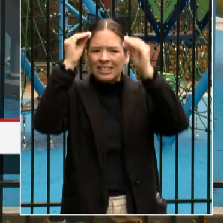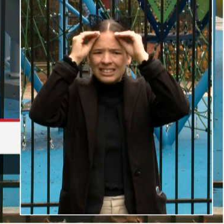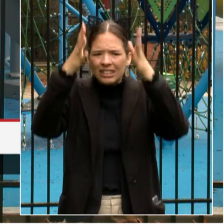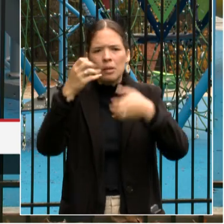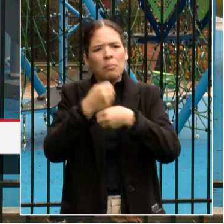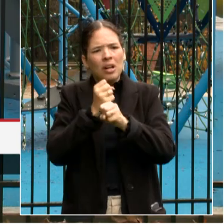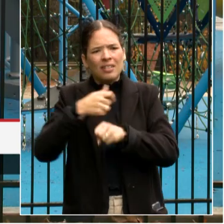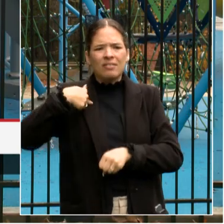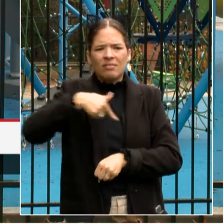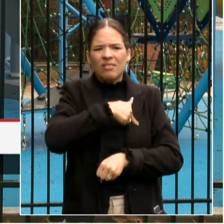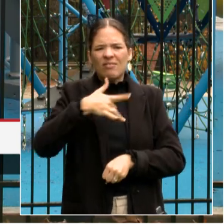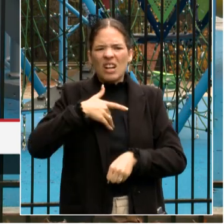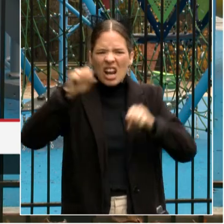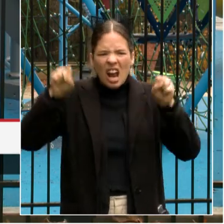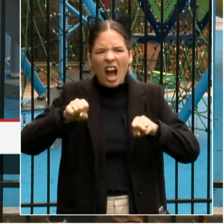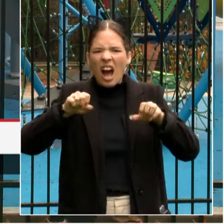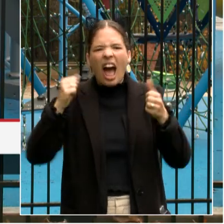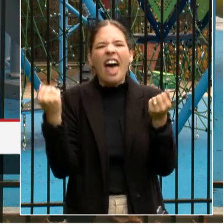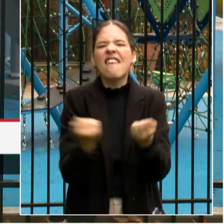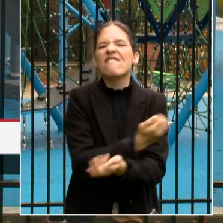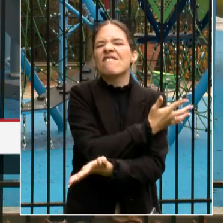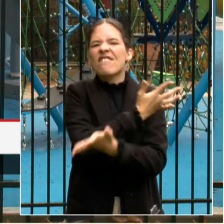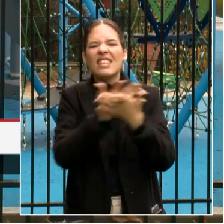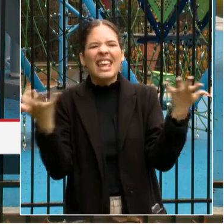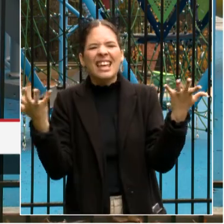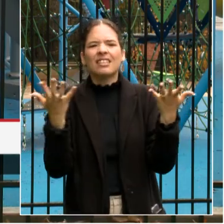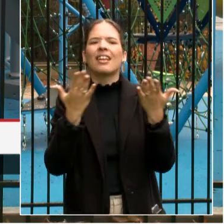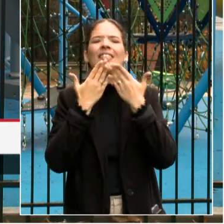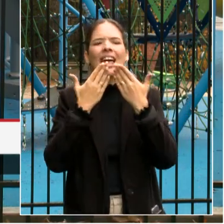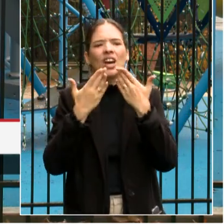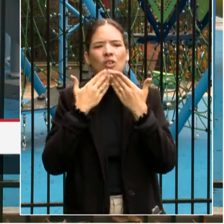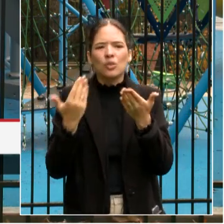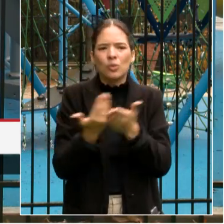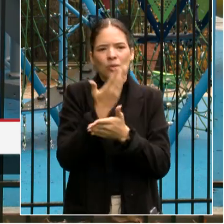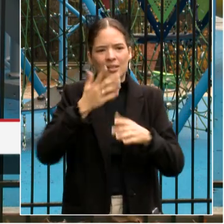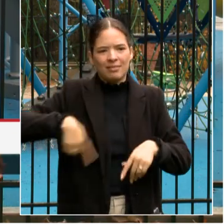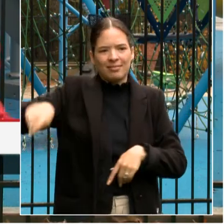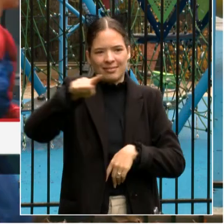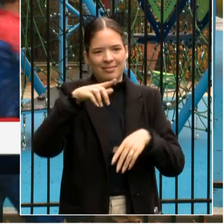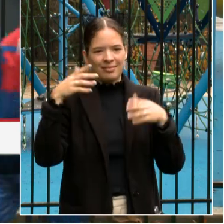of anything. Thank you for our new playground. Vamos, tigres!